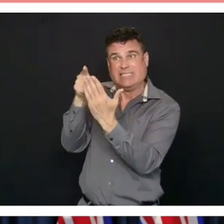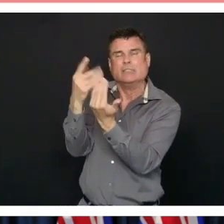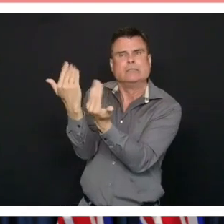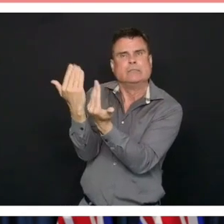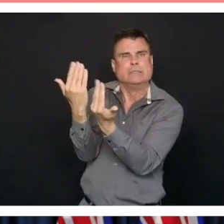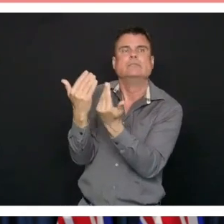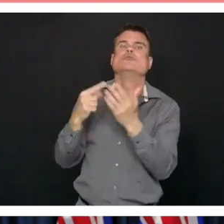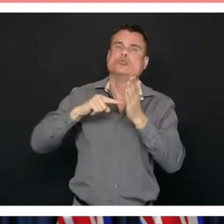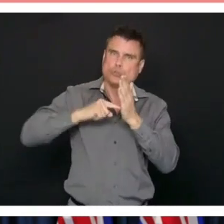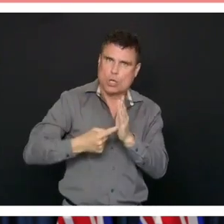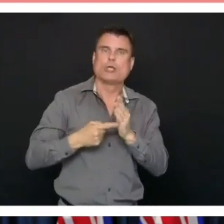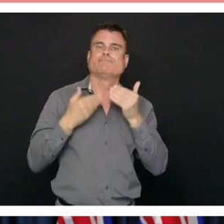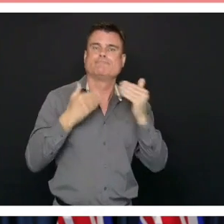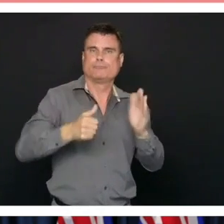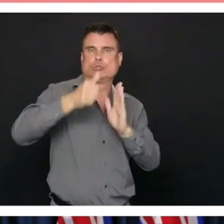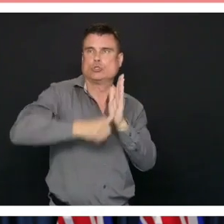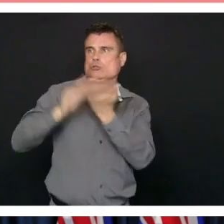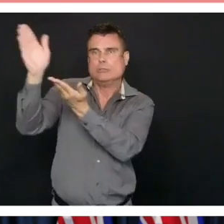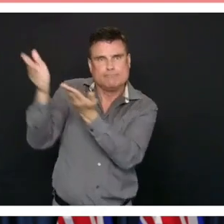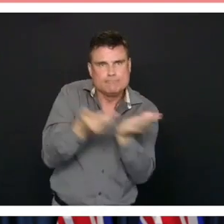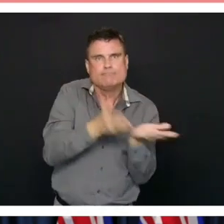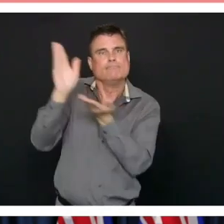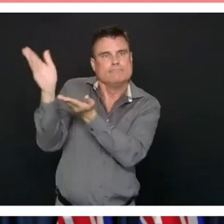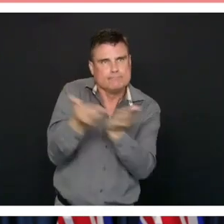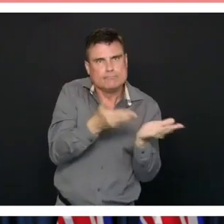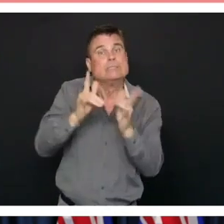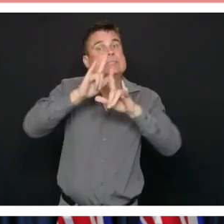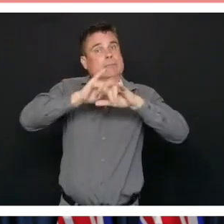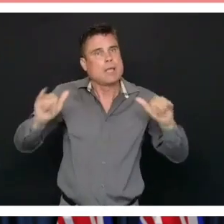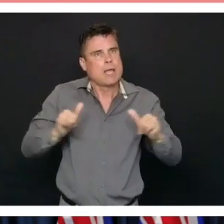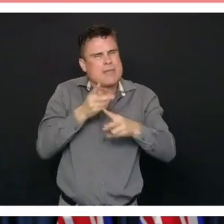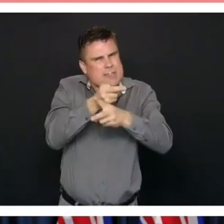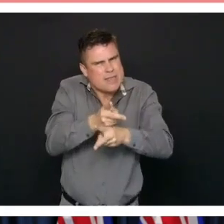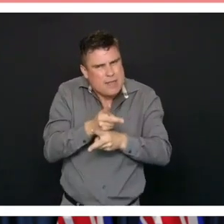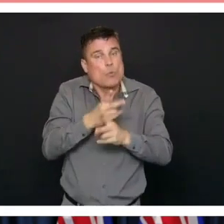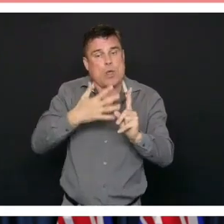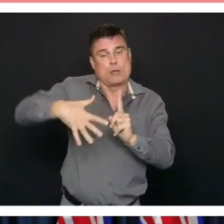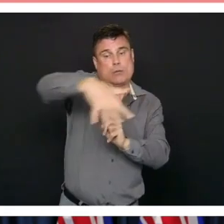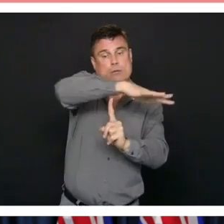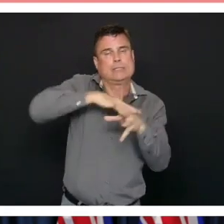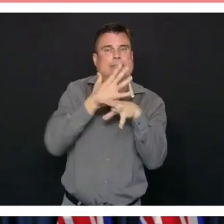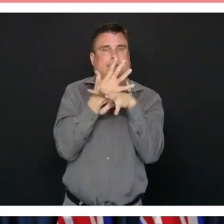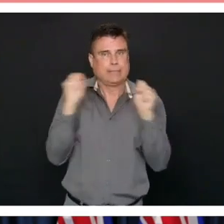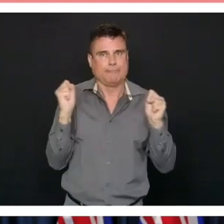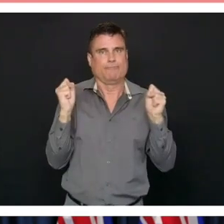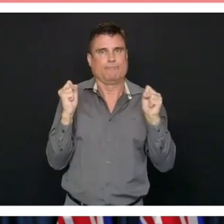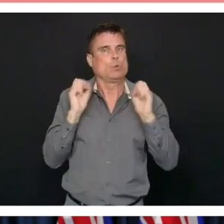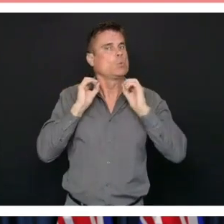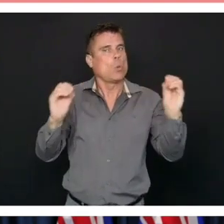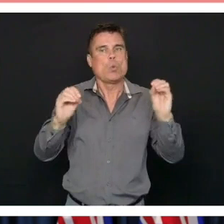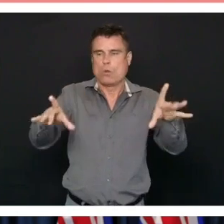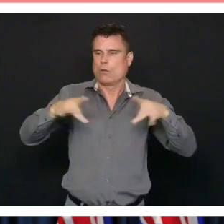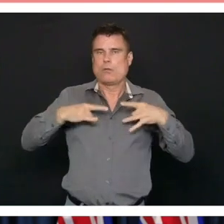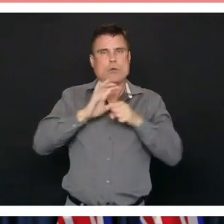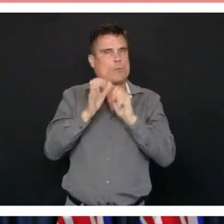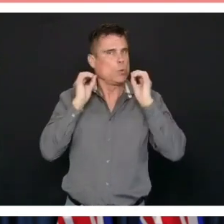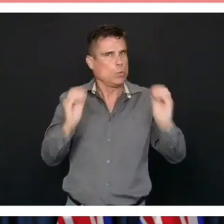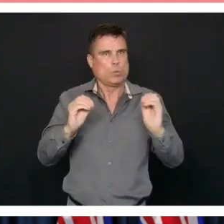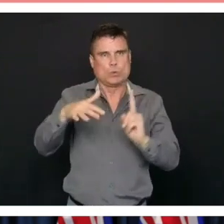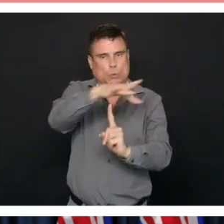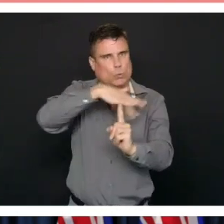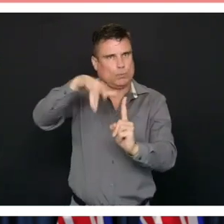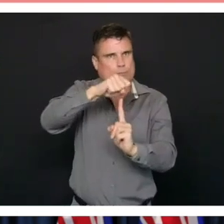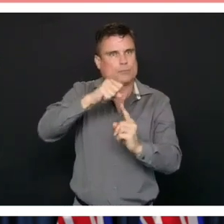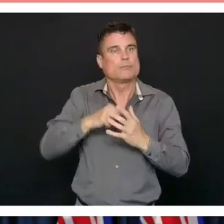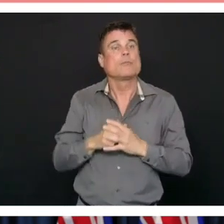and keep everybody safe. And it depends, of course, on the work that we continue to do in public health to make sure that we are testing